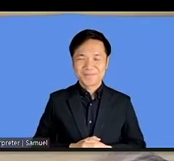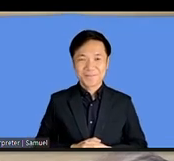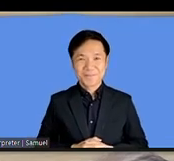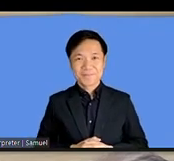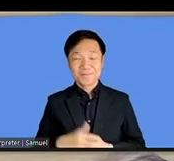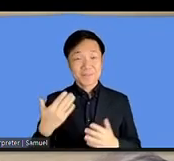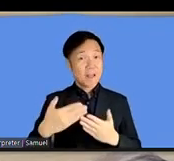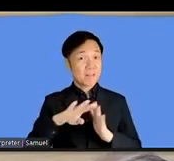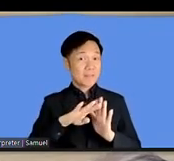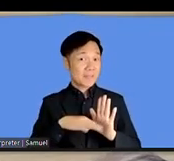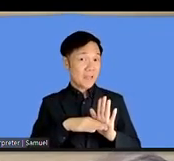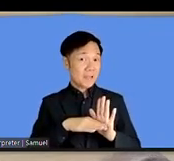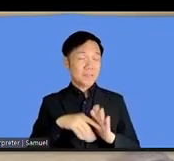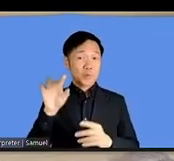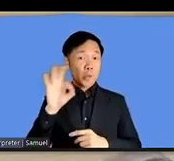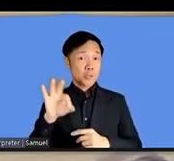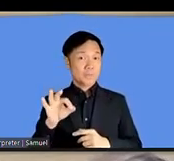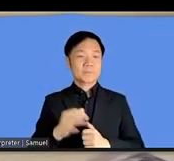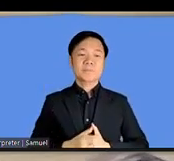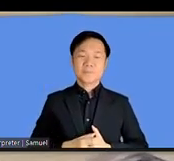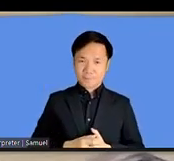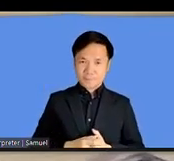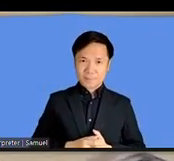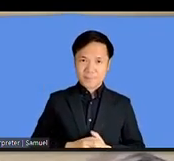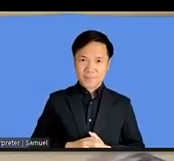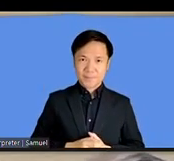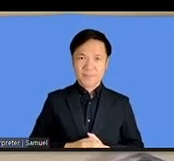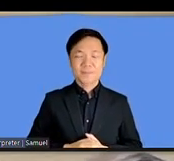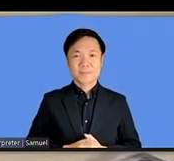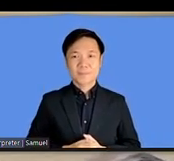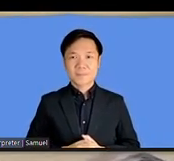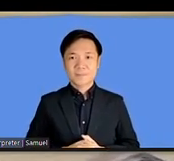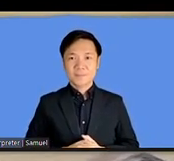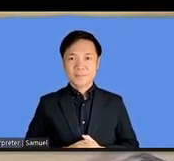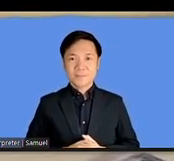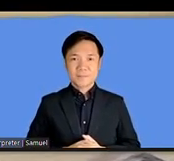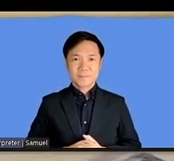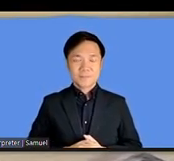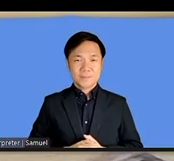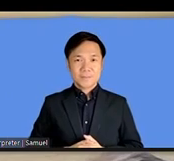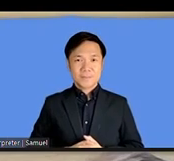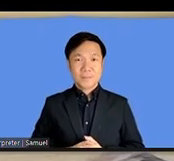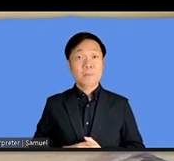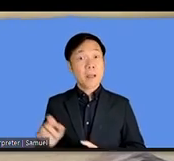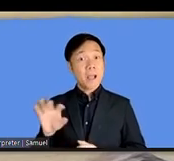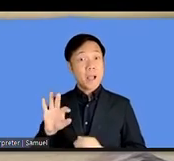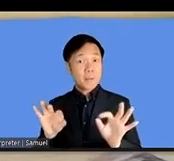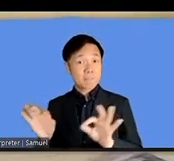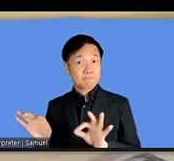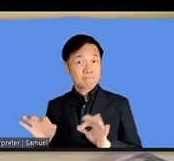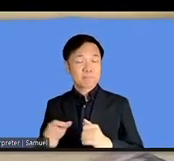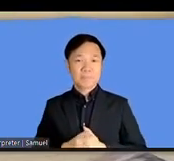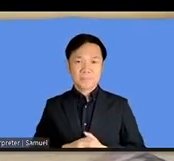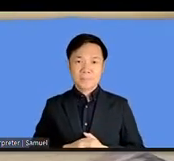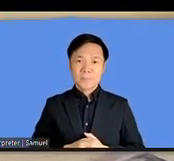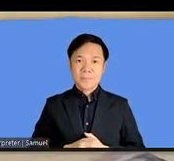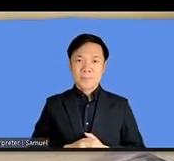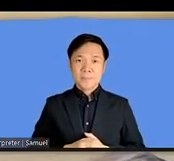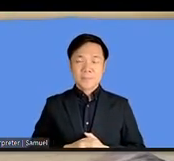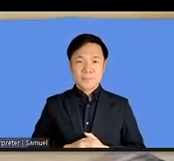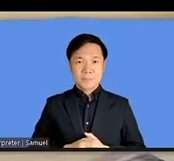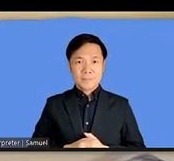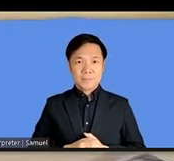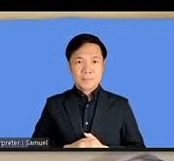question and that i would want to ask my my local friends here uh we have two uh